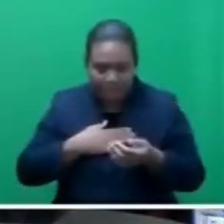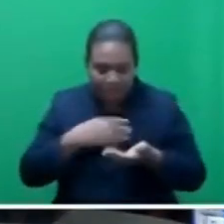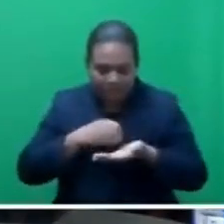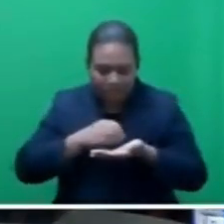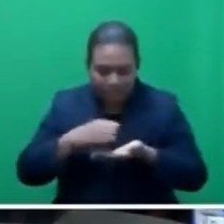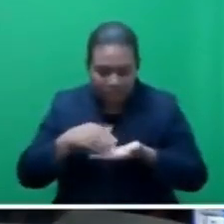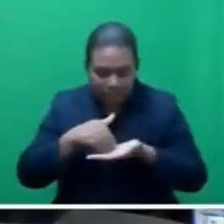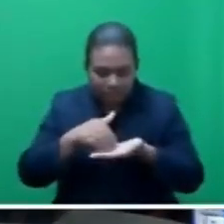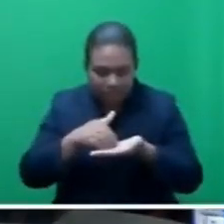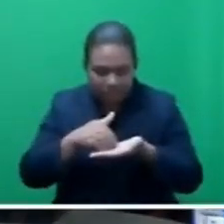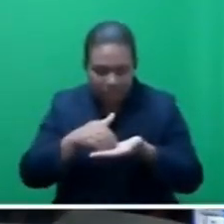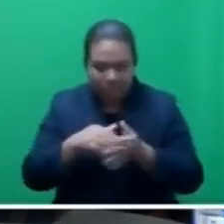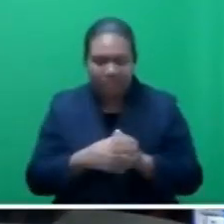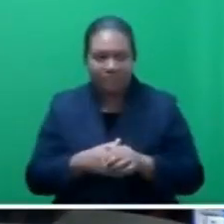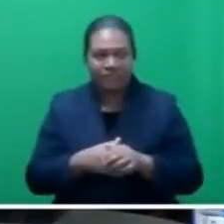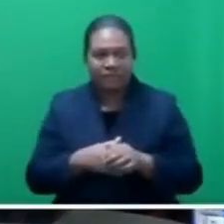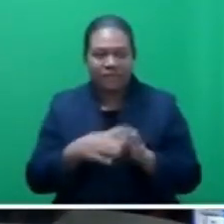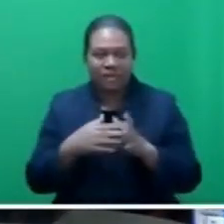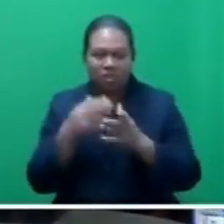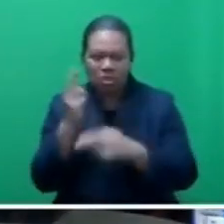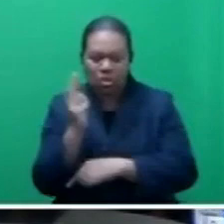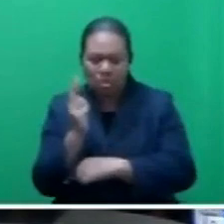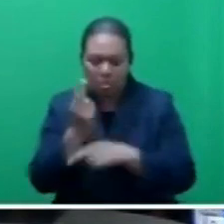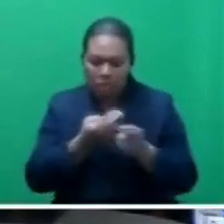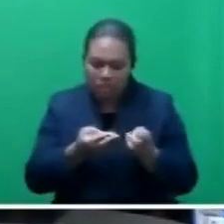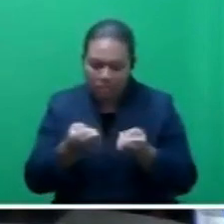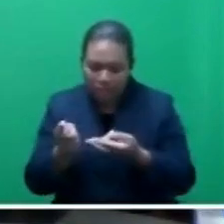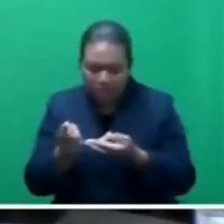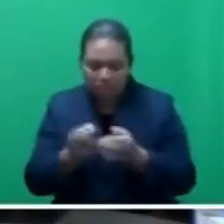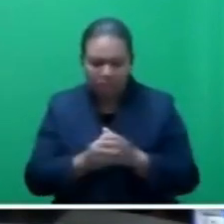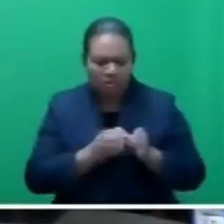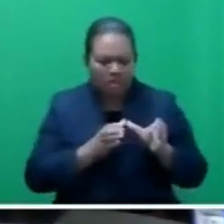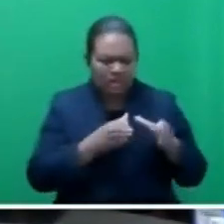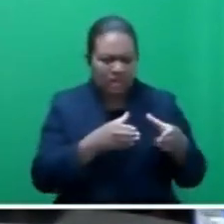During my contribution, will be referring to the agriculture sector.